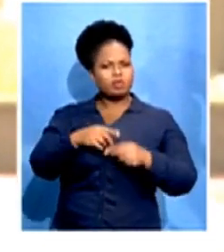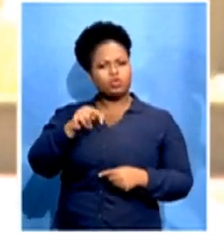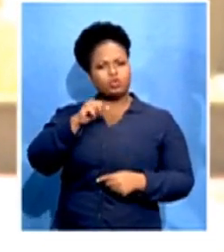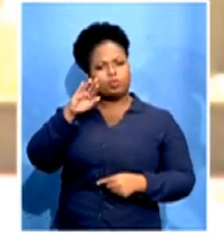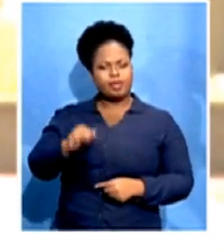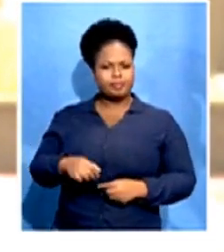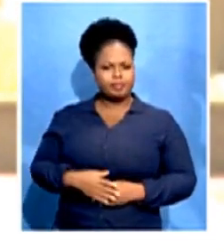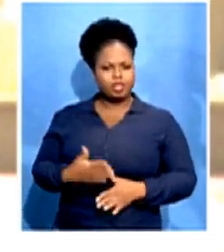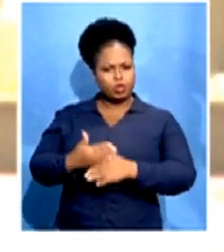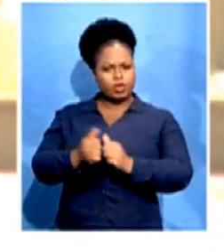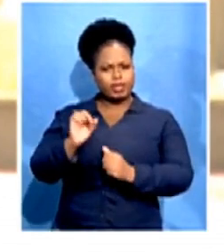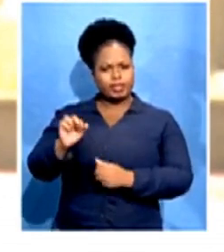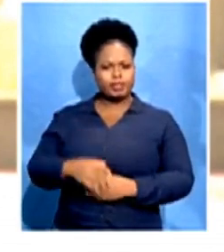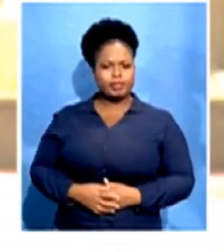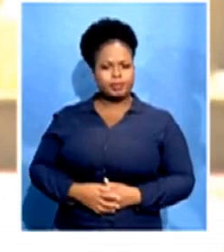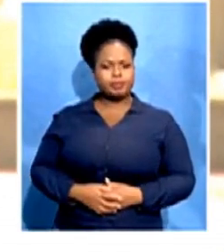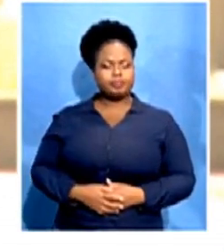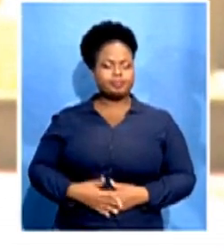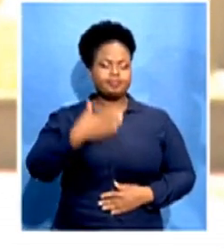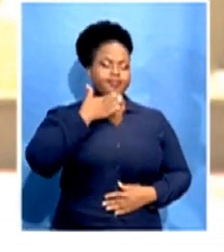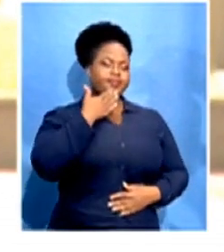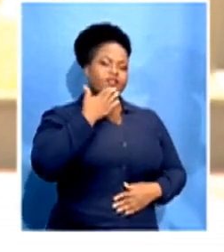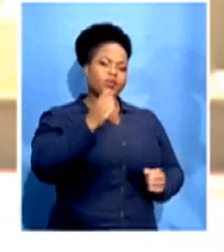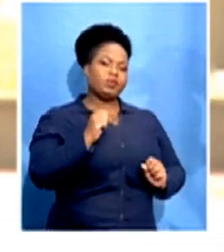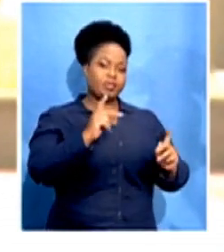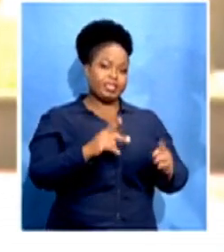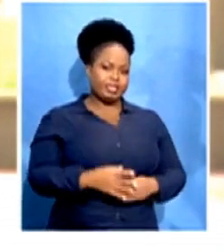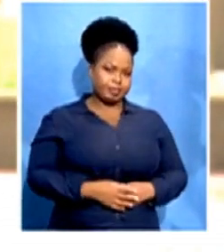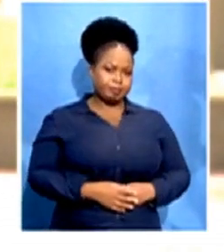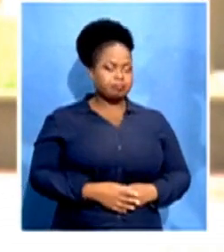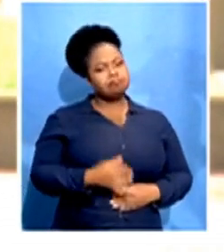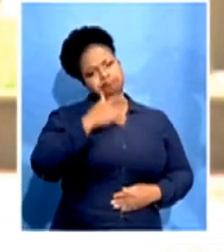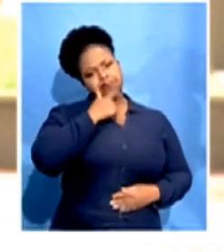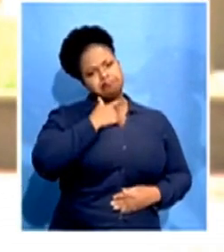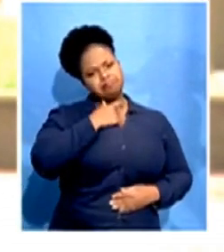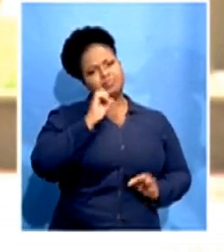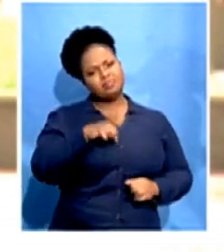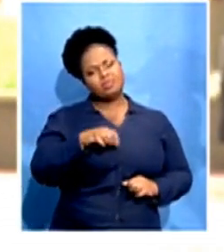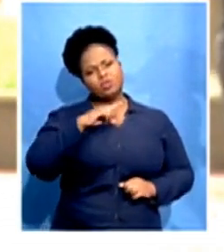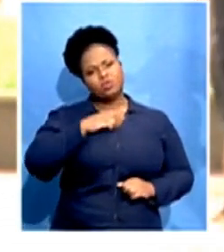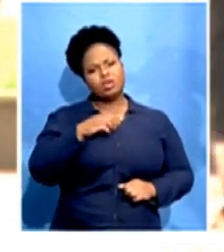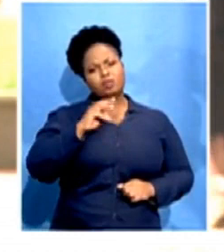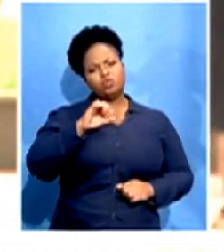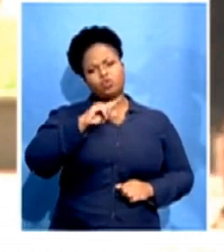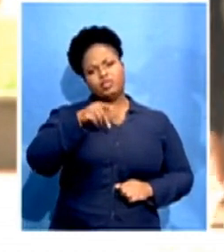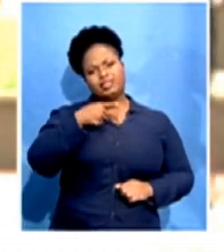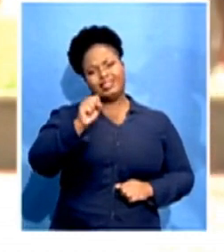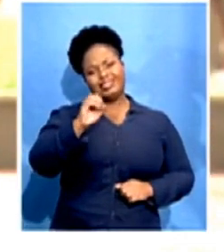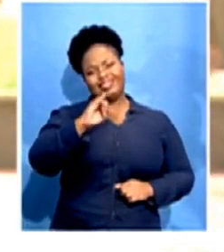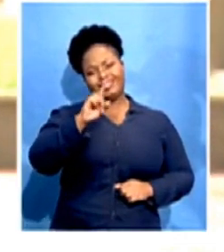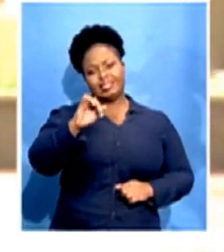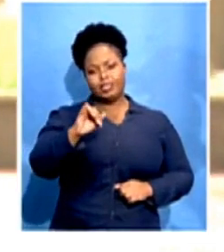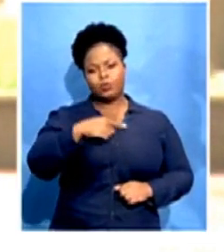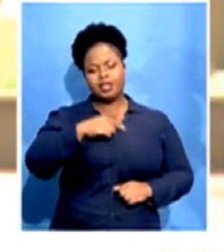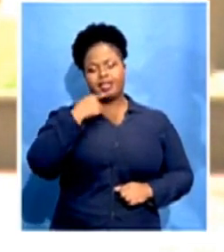you. Thank you. Thank you for the opportunity. We are quite saddened by the loss of Mtogo Sisi's life. We are affectionately called Mto. He joined us as a